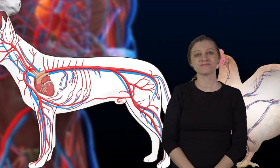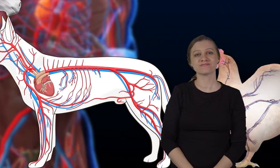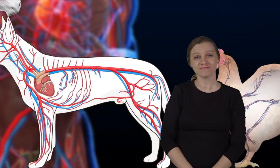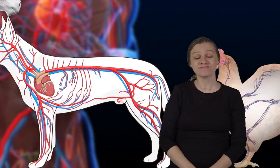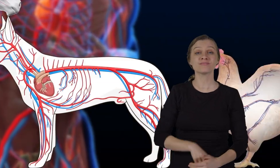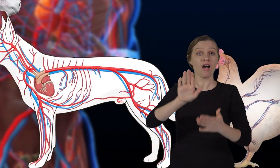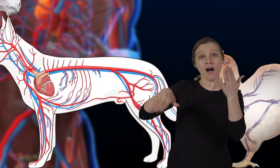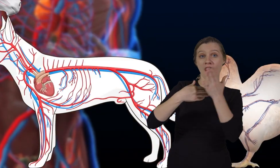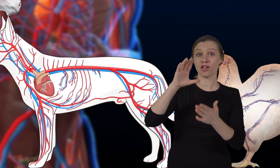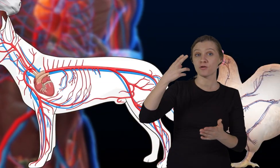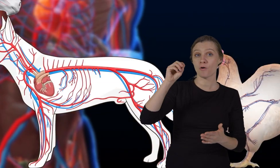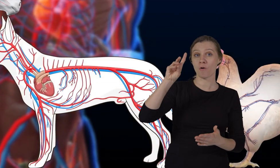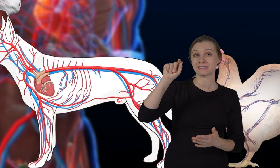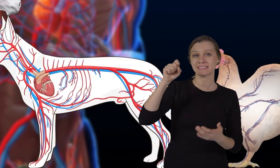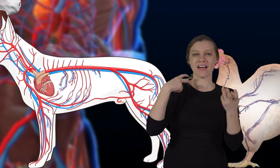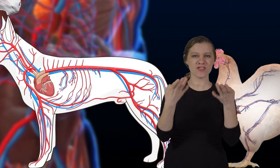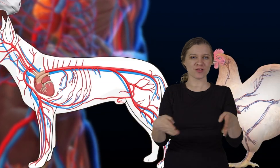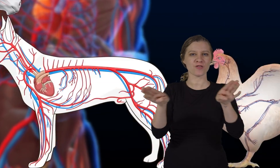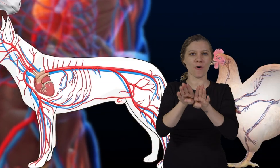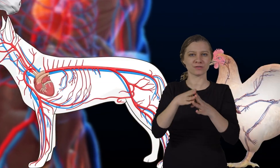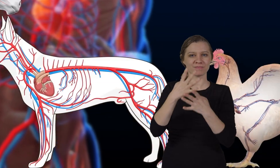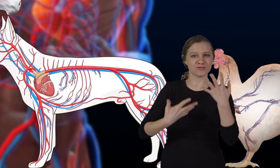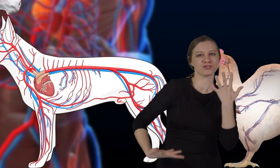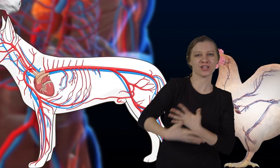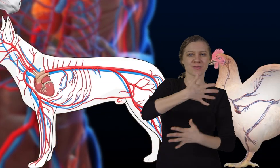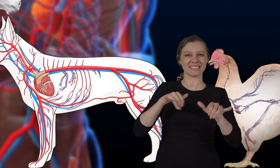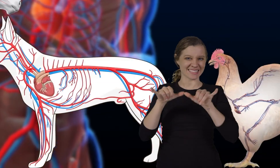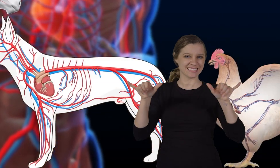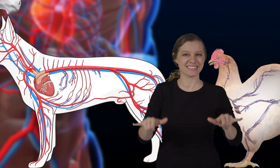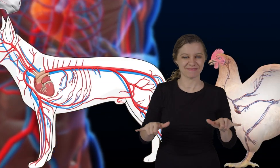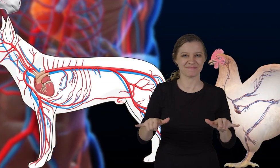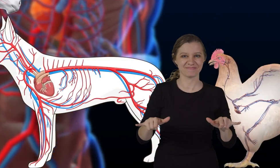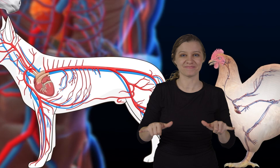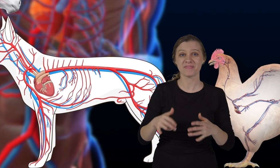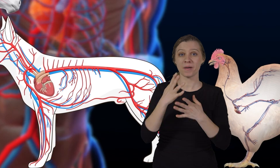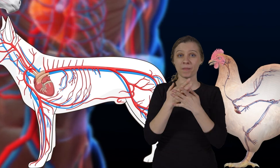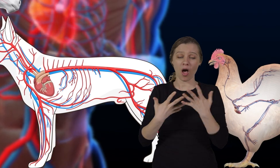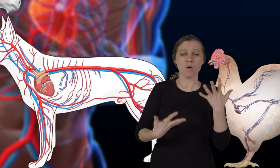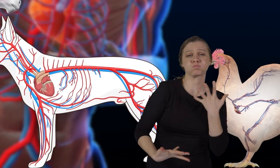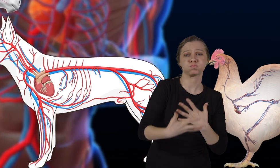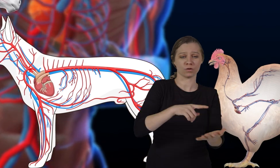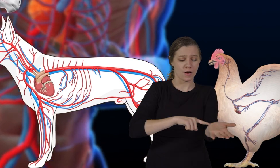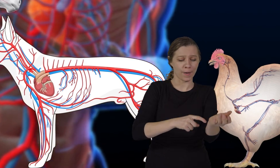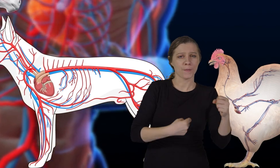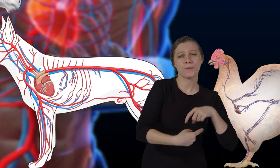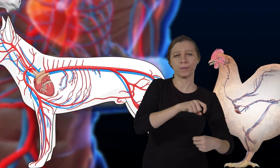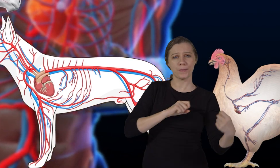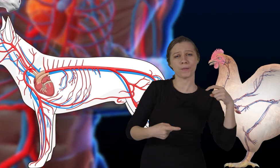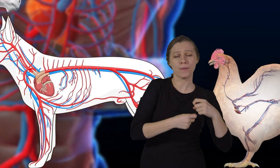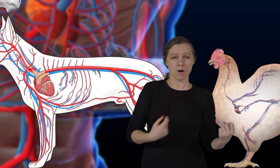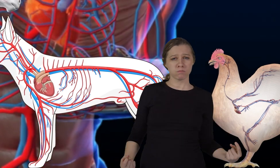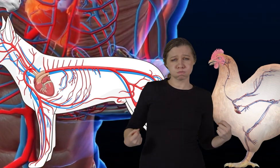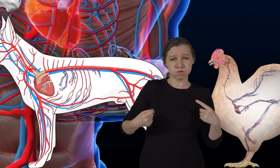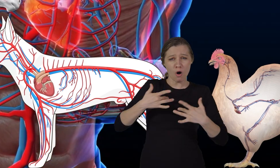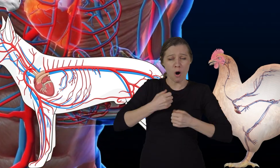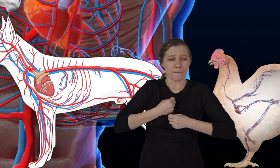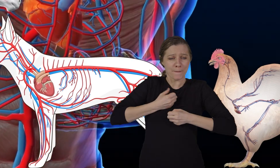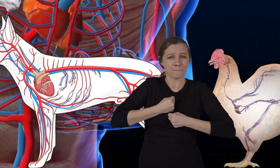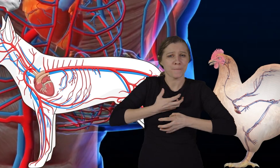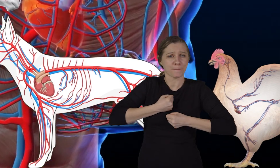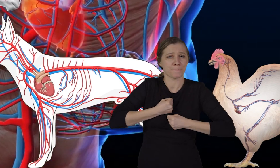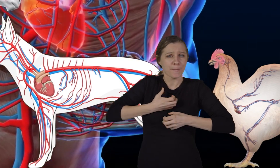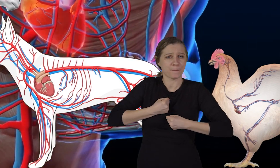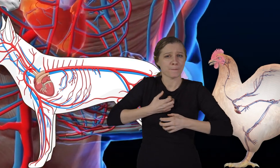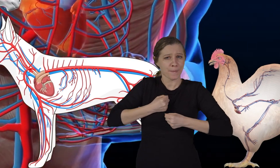All Chordates also have a closed circulatory system with blood that flows through vessels and a